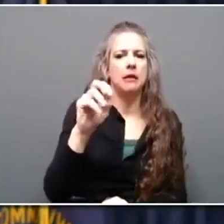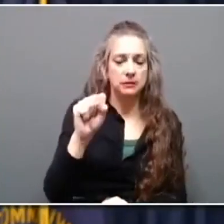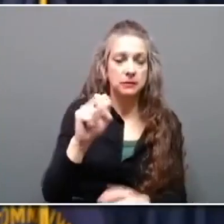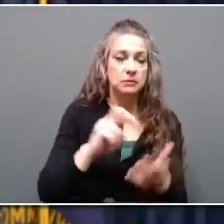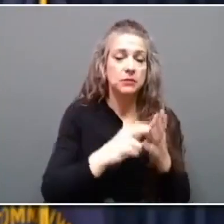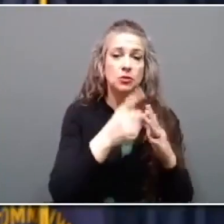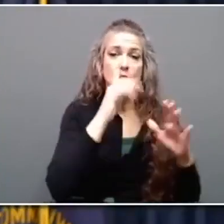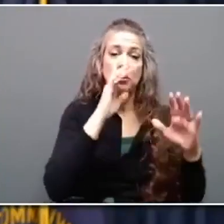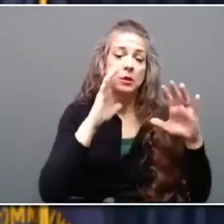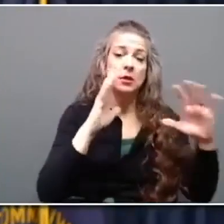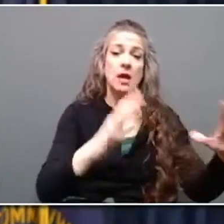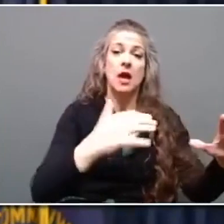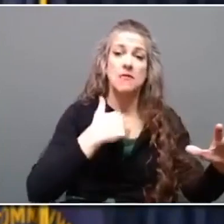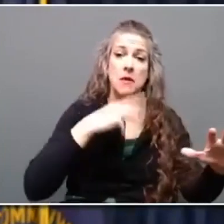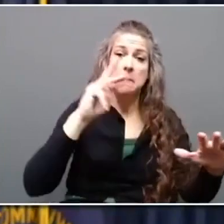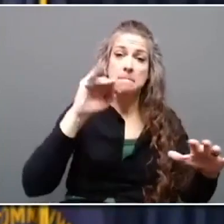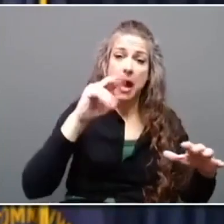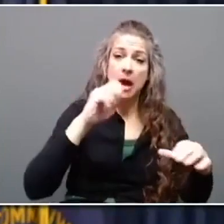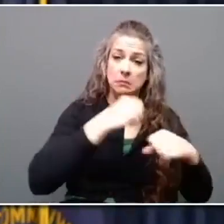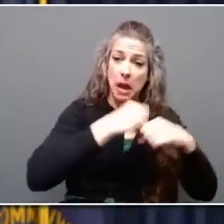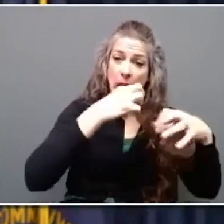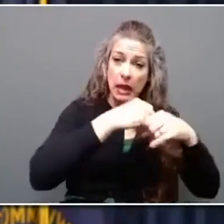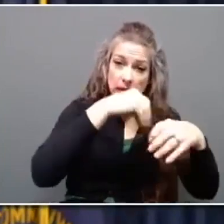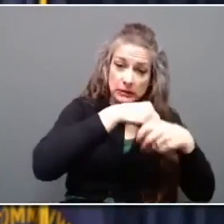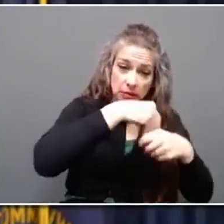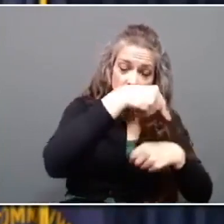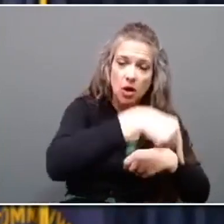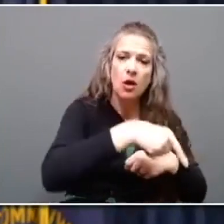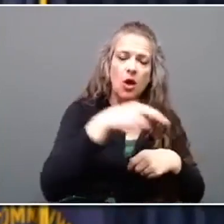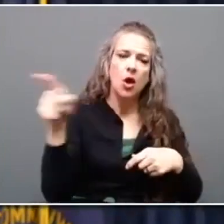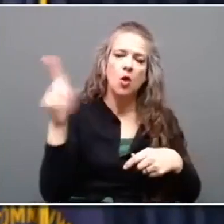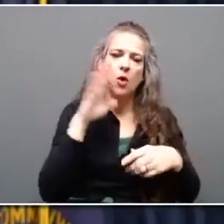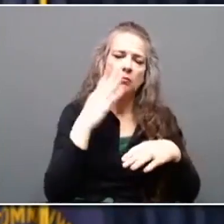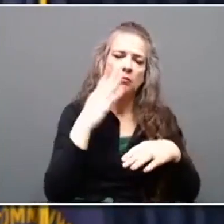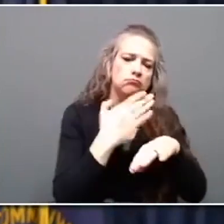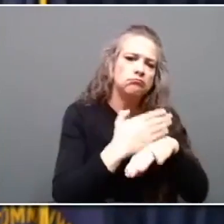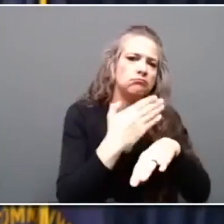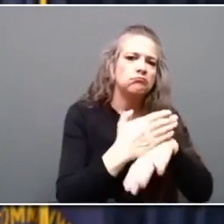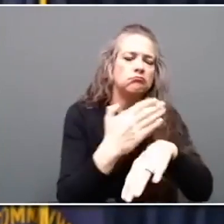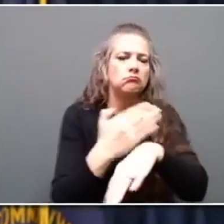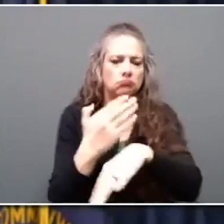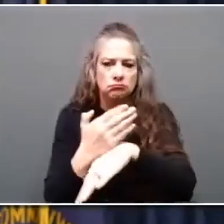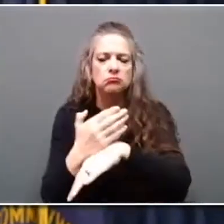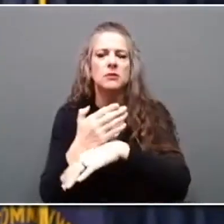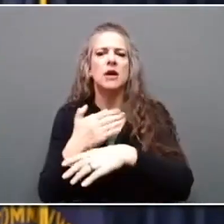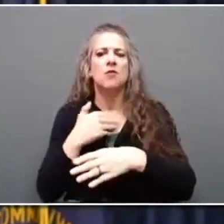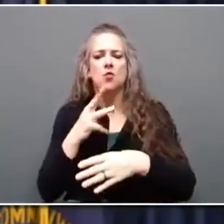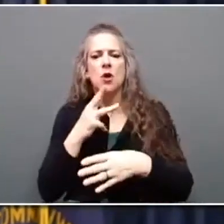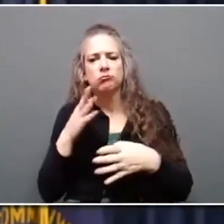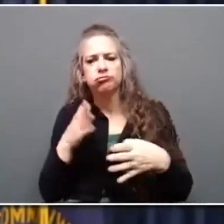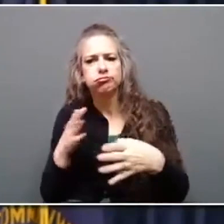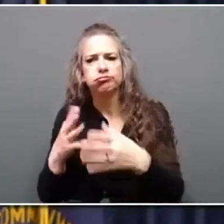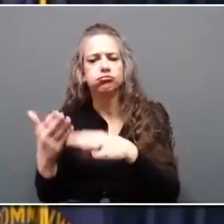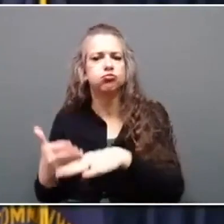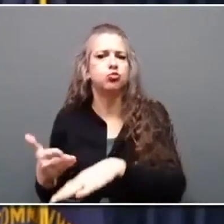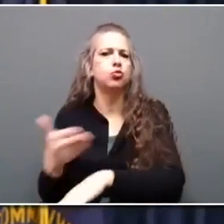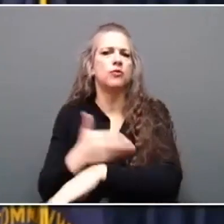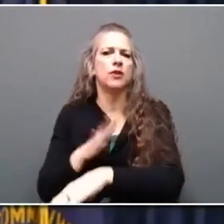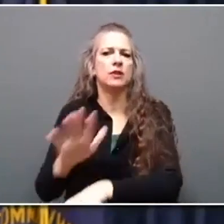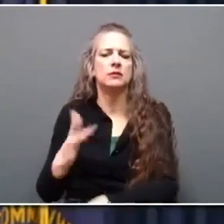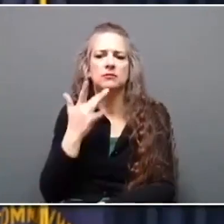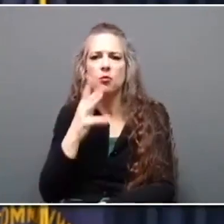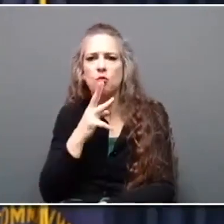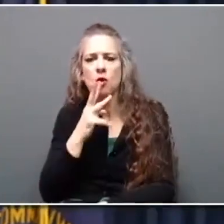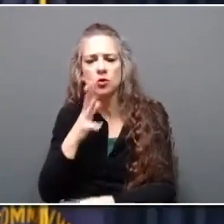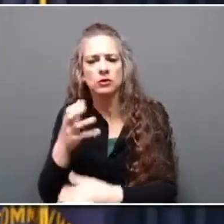unstable slopes, and improve water quality for our communities and our families. Since the funds were announced, the